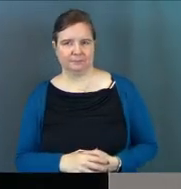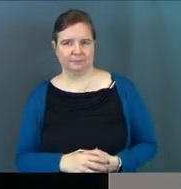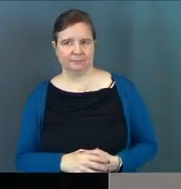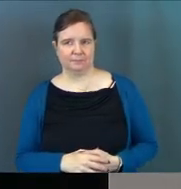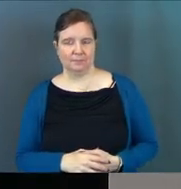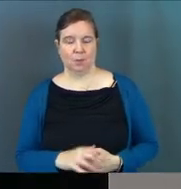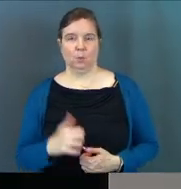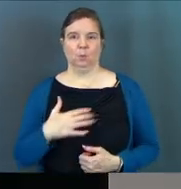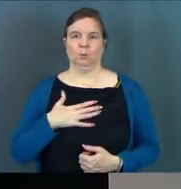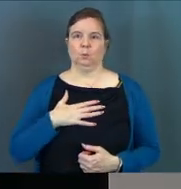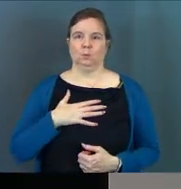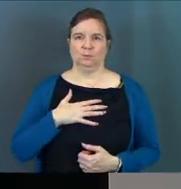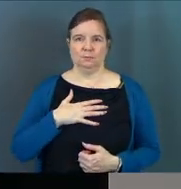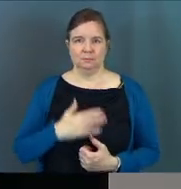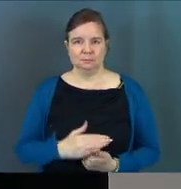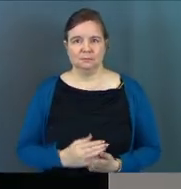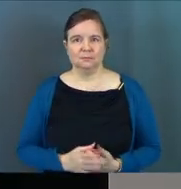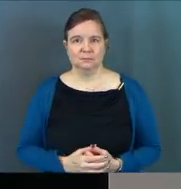Oh,